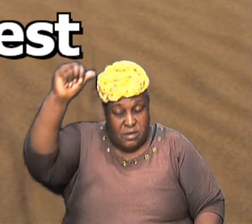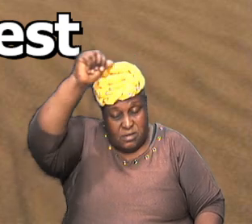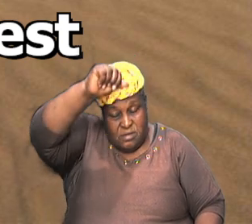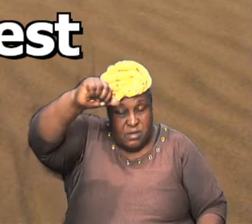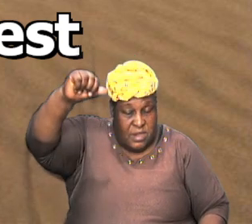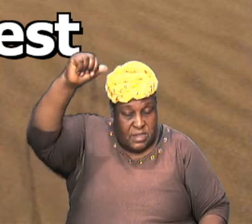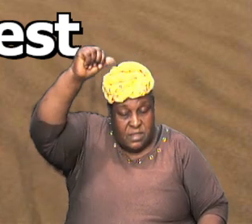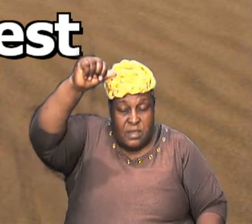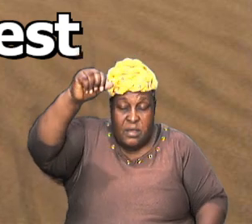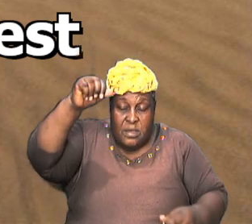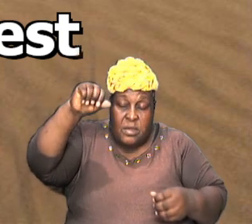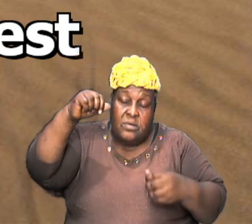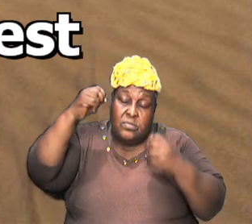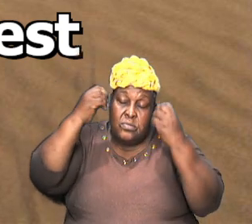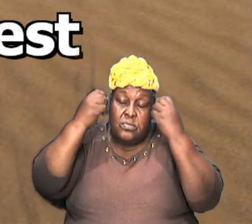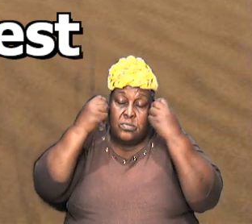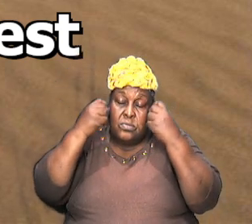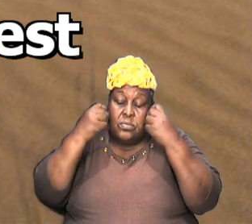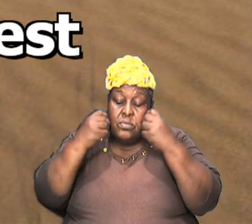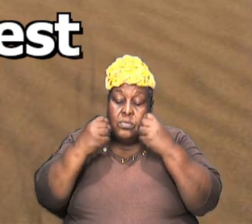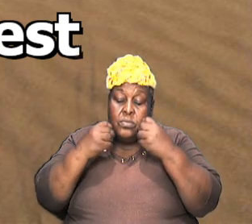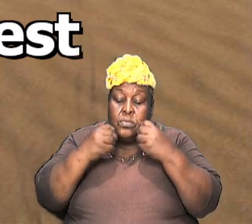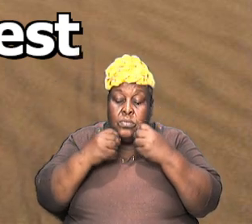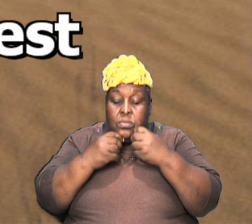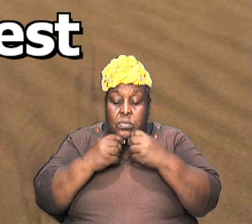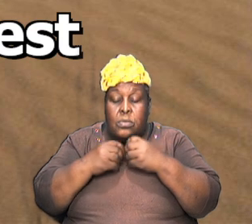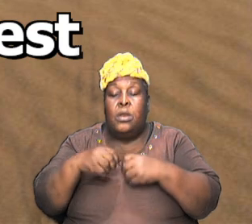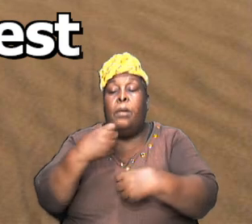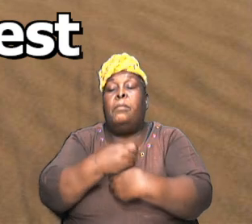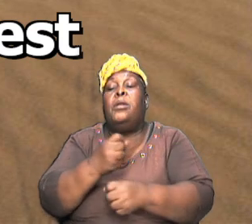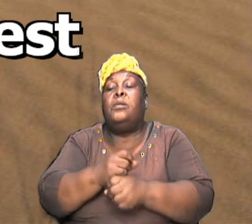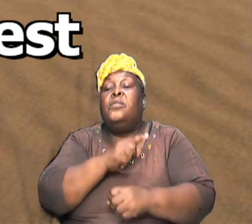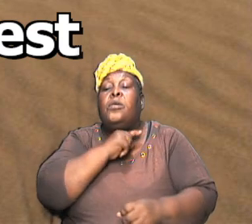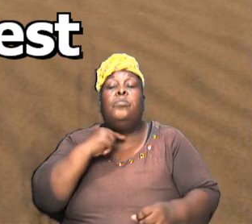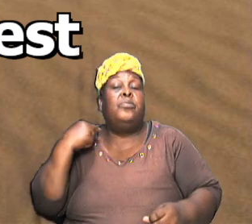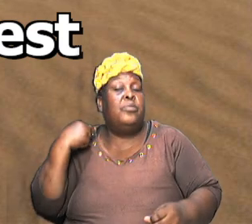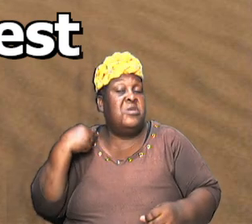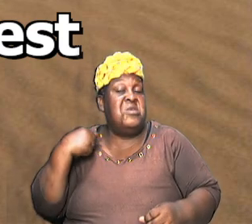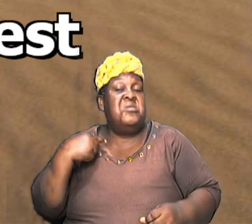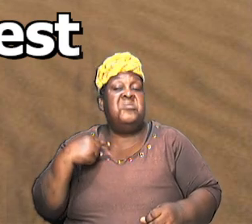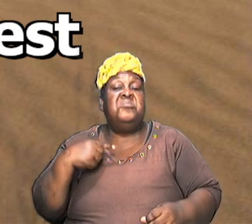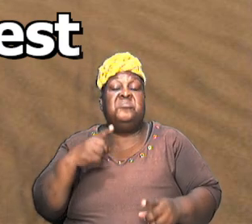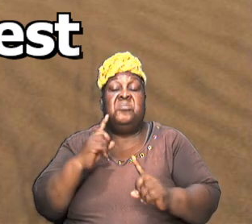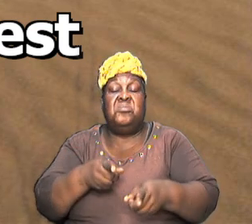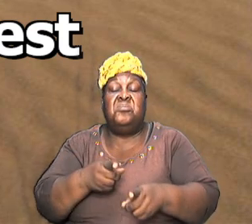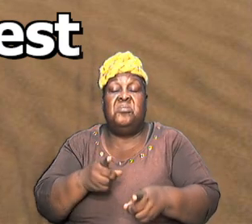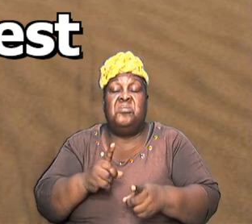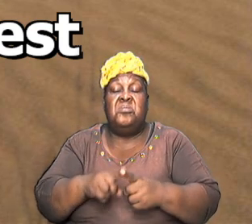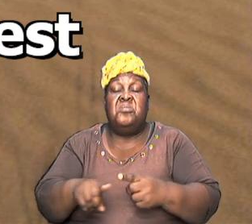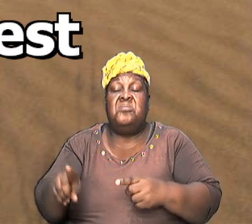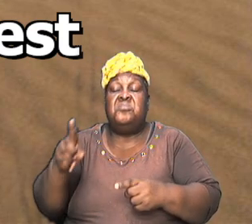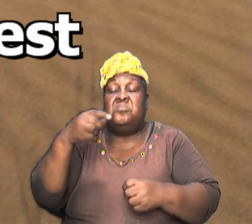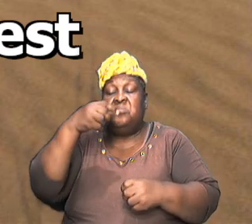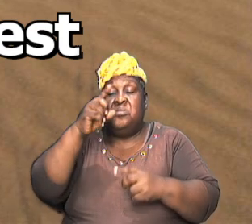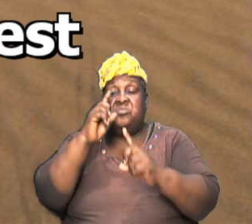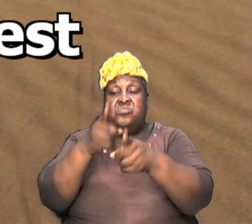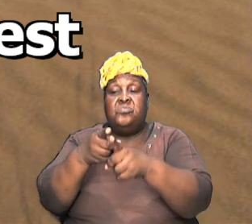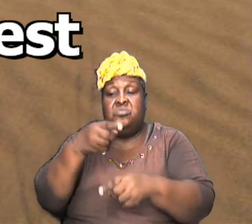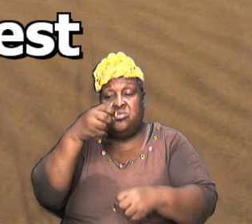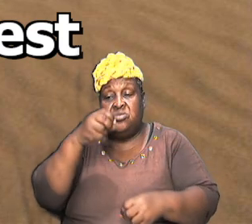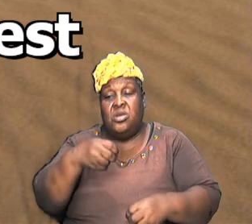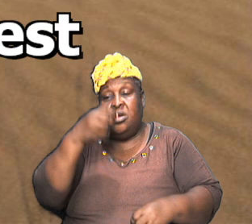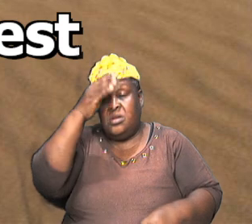beard all the way down and he set up the priestly order according to the instructions that he received from almighty god